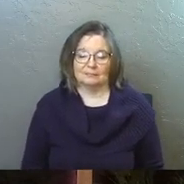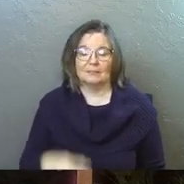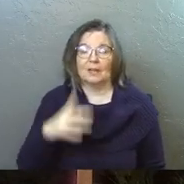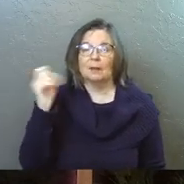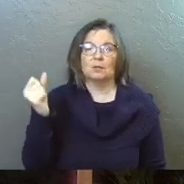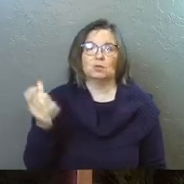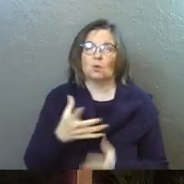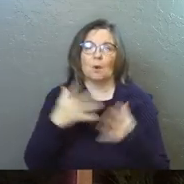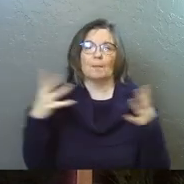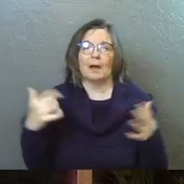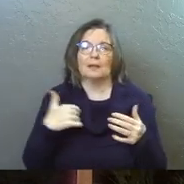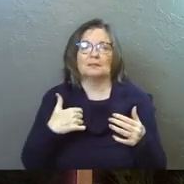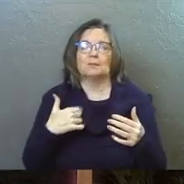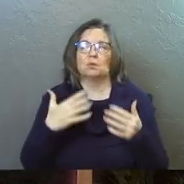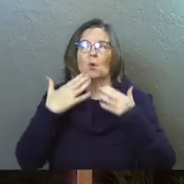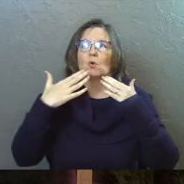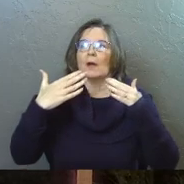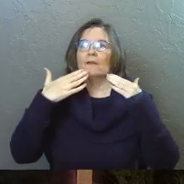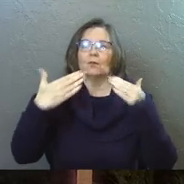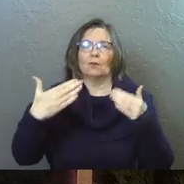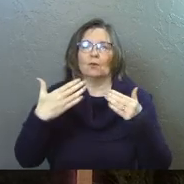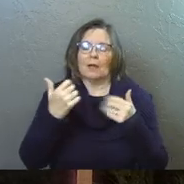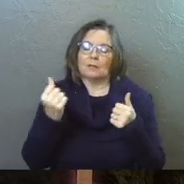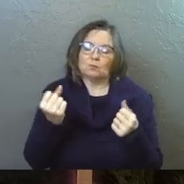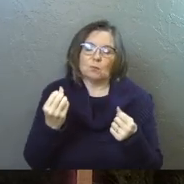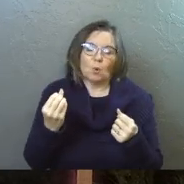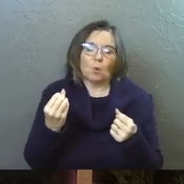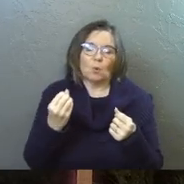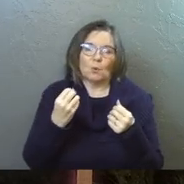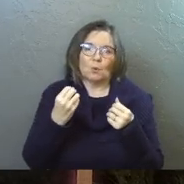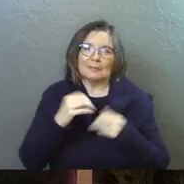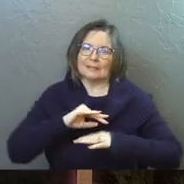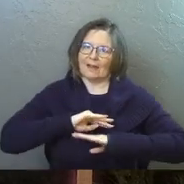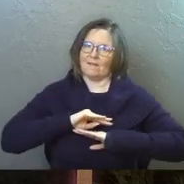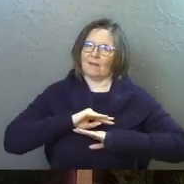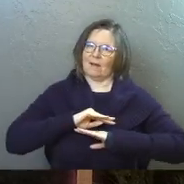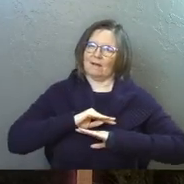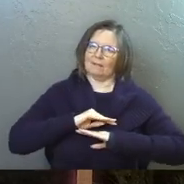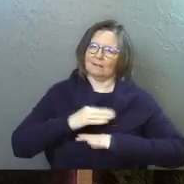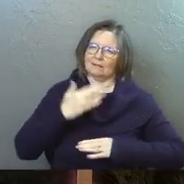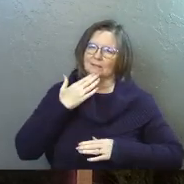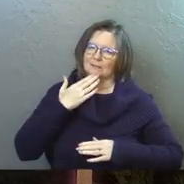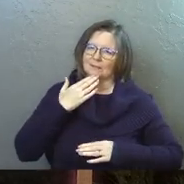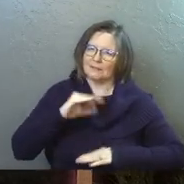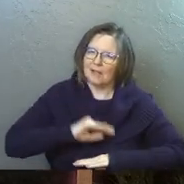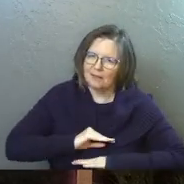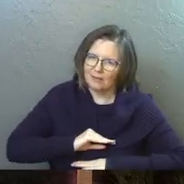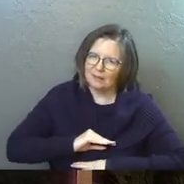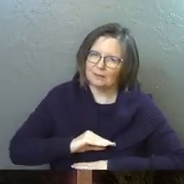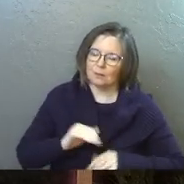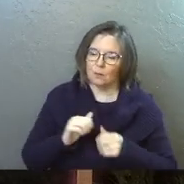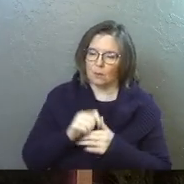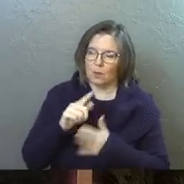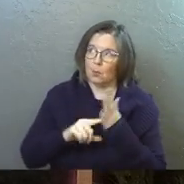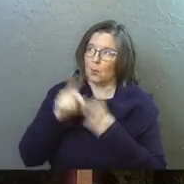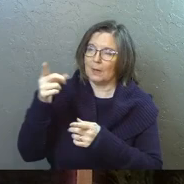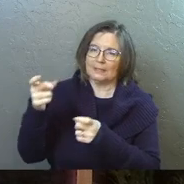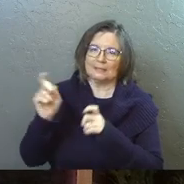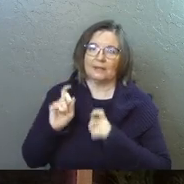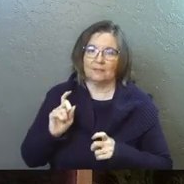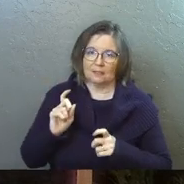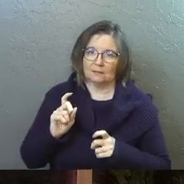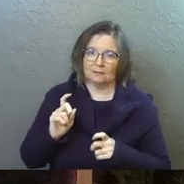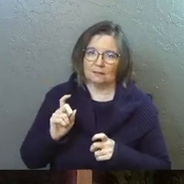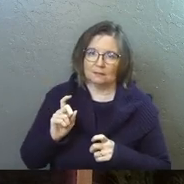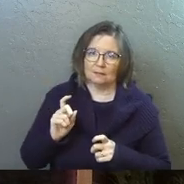Cause there's just so much and I'm so grateful and I'm so satisfied. I'm so satisfied with what he's given.